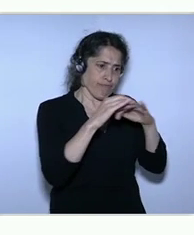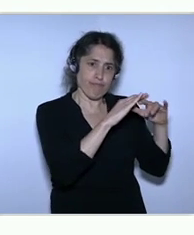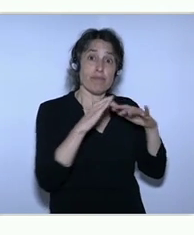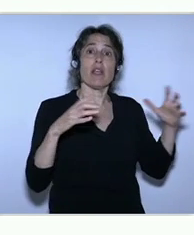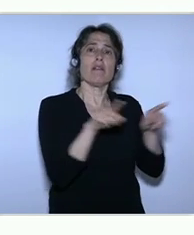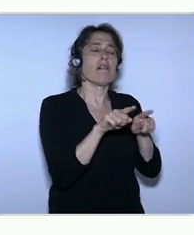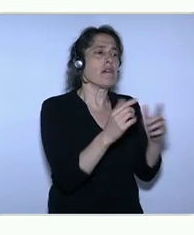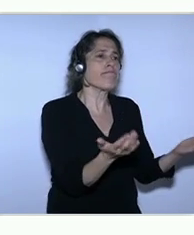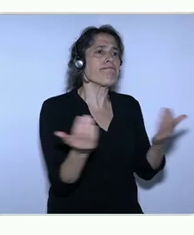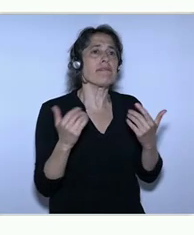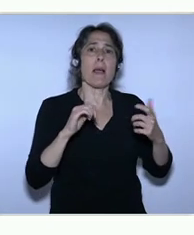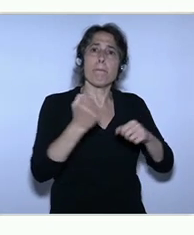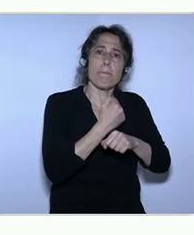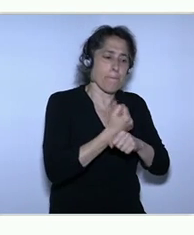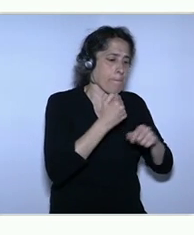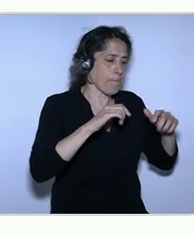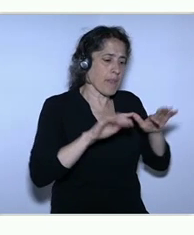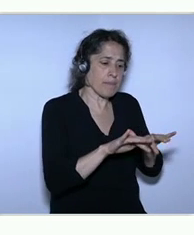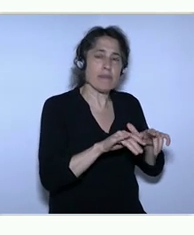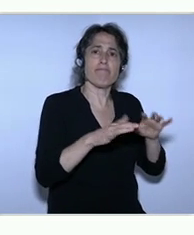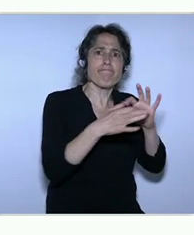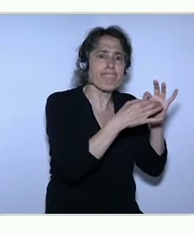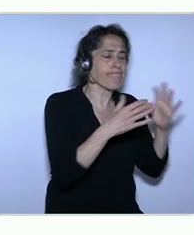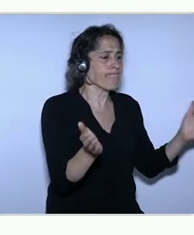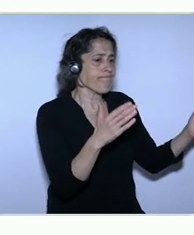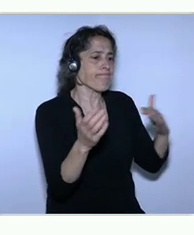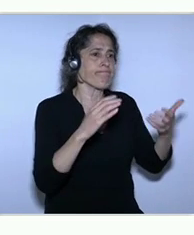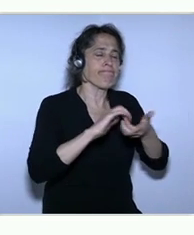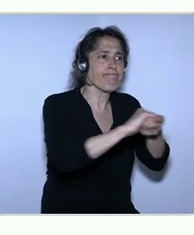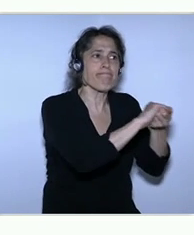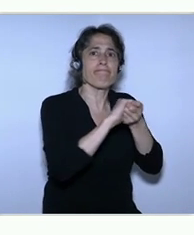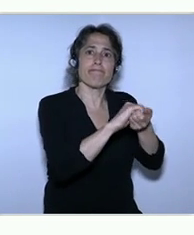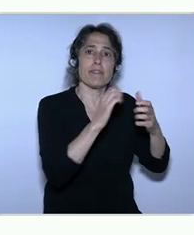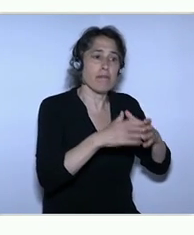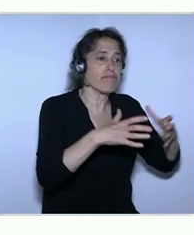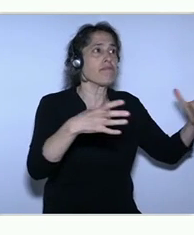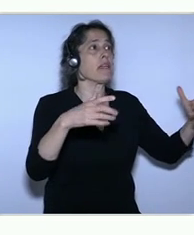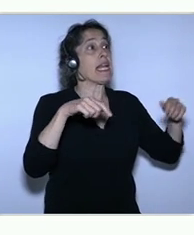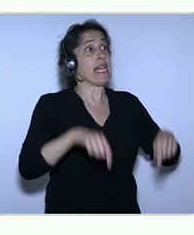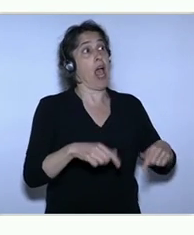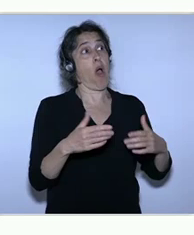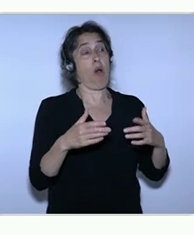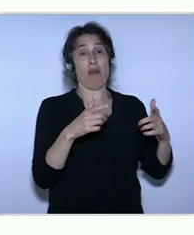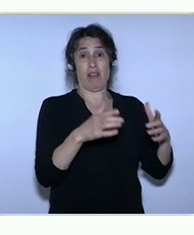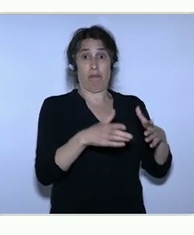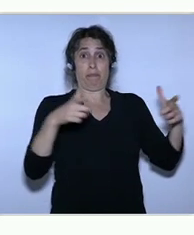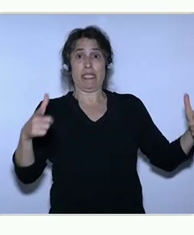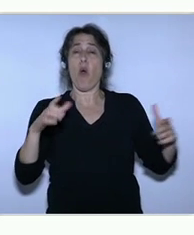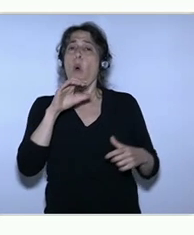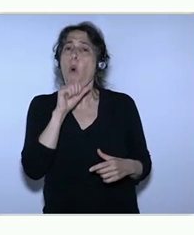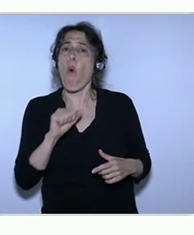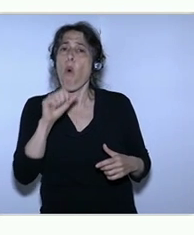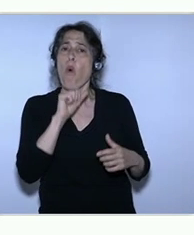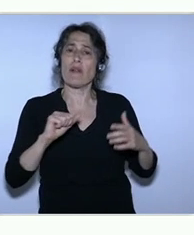and succeed faster. We run a co-working space. We're already on our second iteration, a larger one now, 900 square meters, in the old town of Riga.